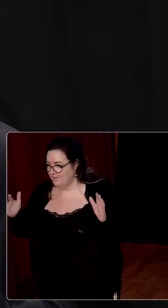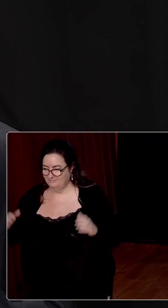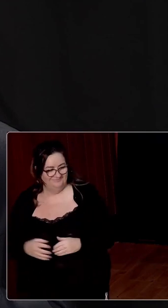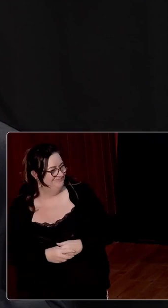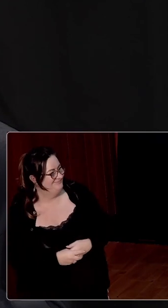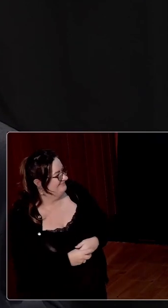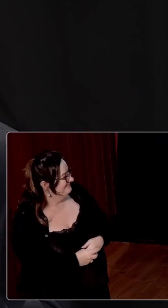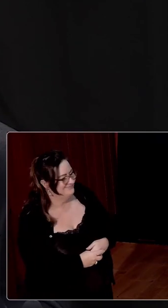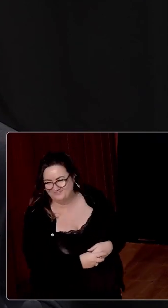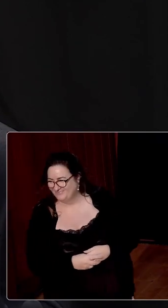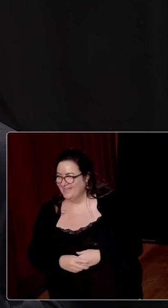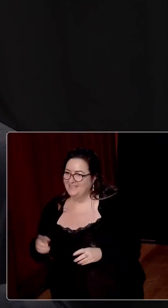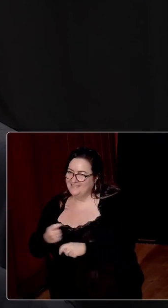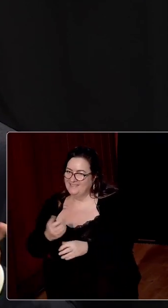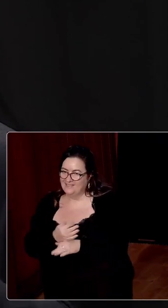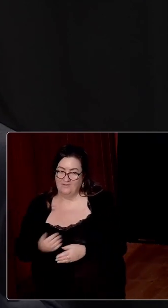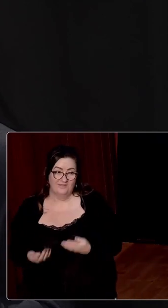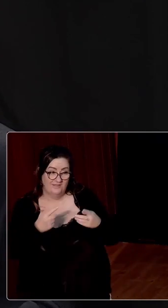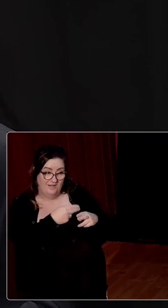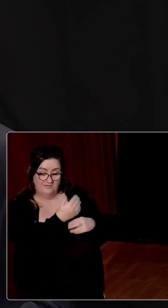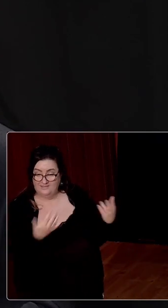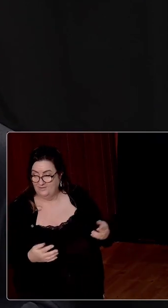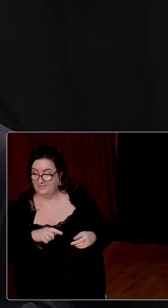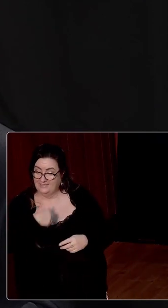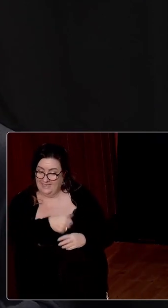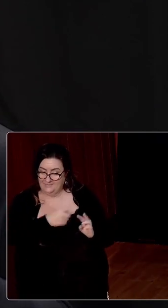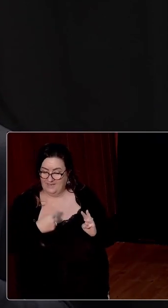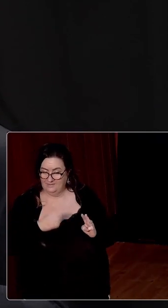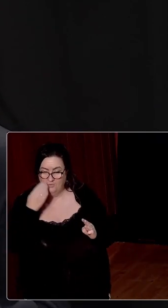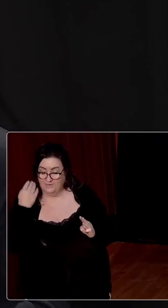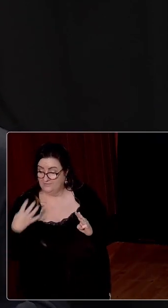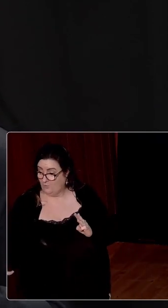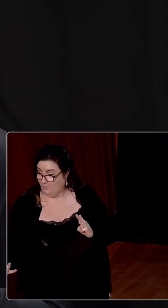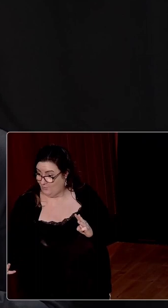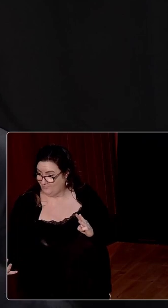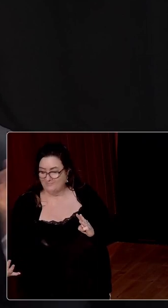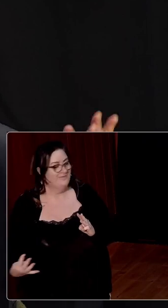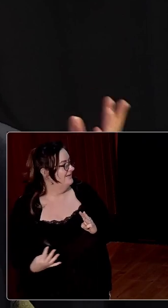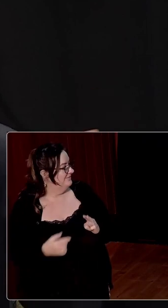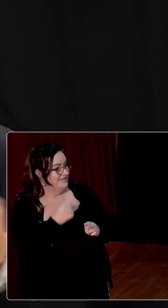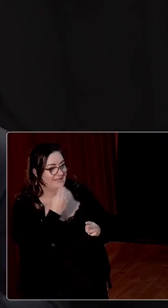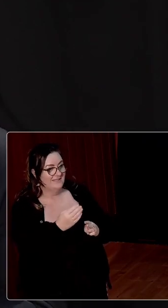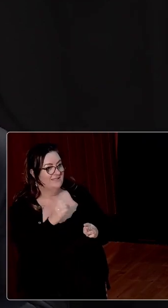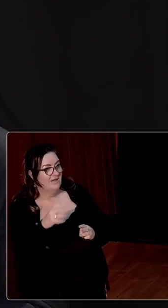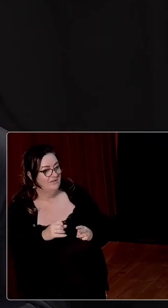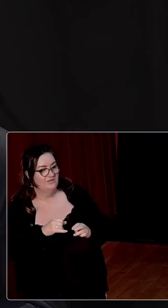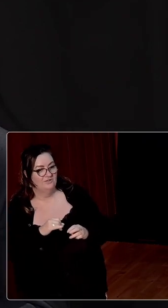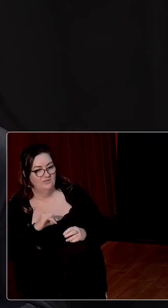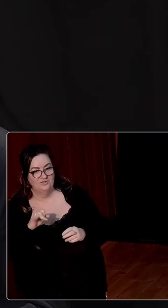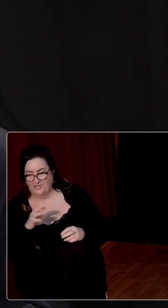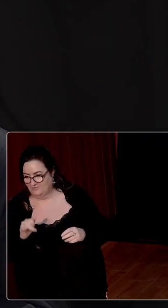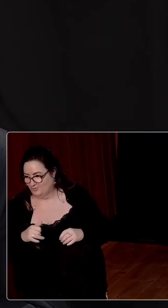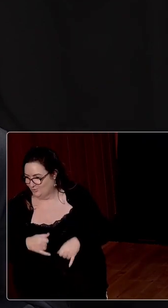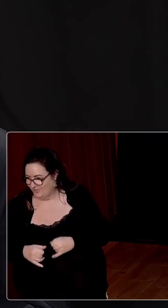You'll be, you'll be pleased to know that teas and coffees are now being served outside. The next panel will begin at 4.15. Before we go, I just want to say on my own behalf, a big thank you to Connor and to Jenny for